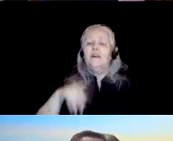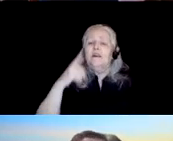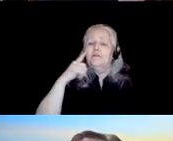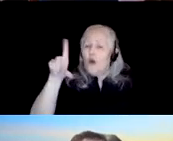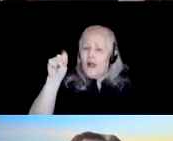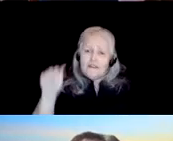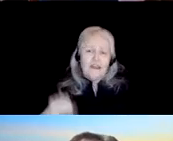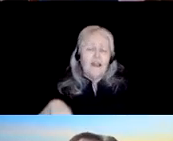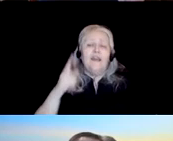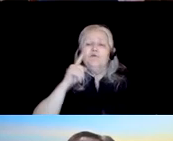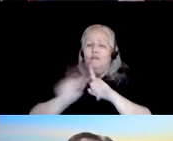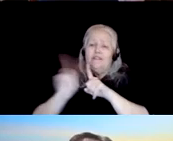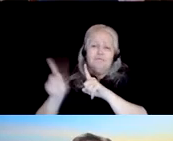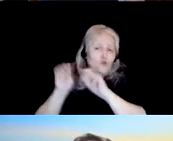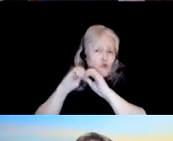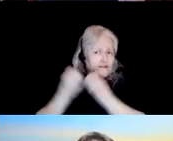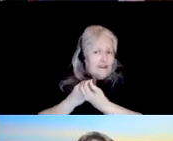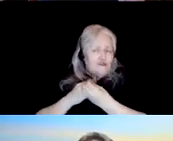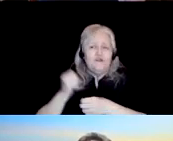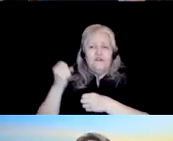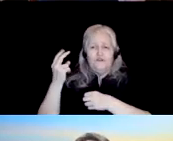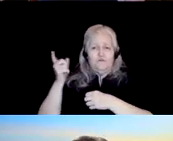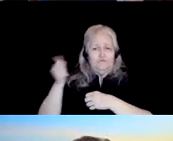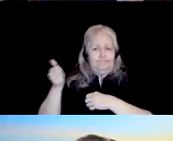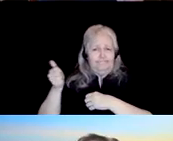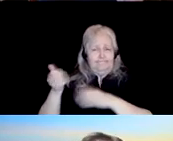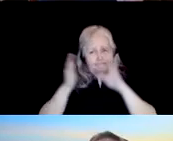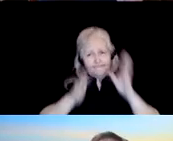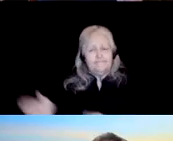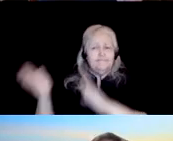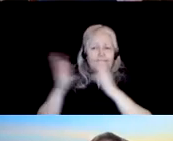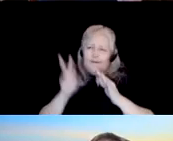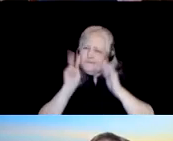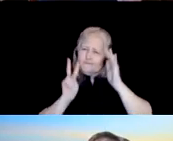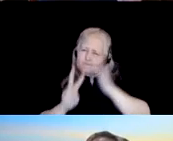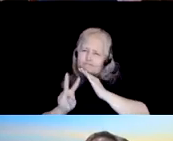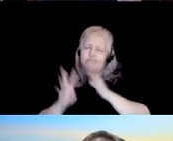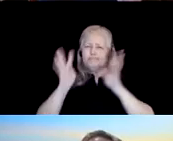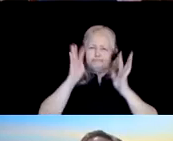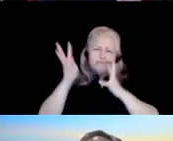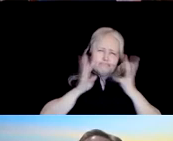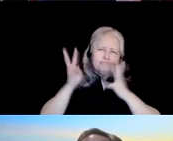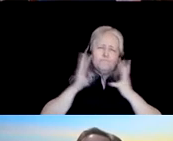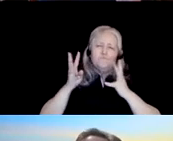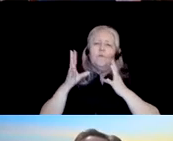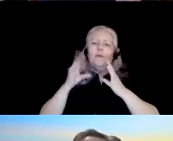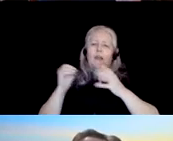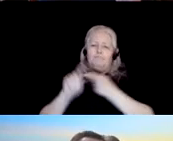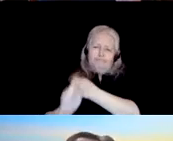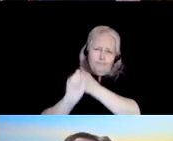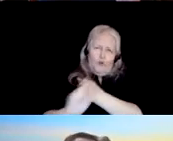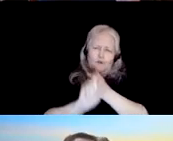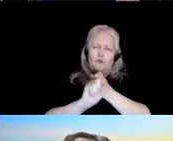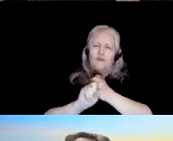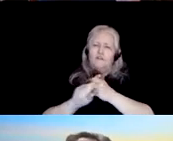other organizations. She orchestrated, anticipated, innovated, and built close friendships as she looked out